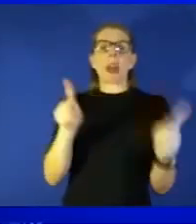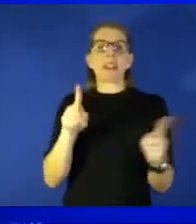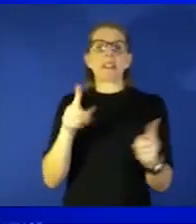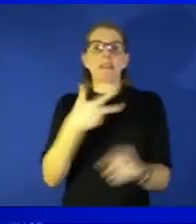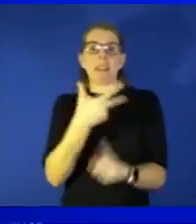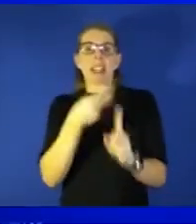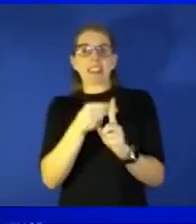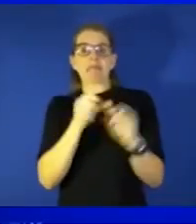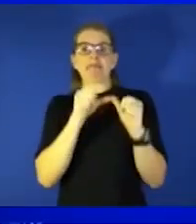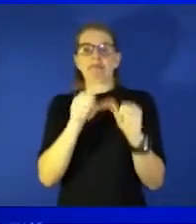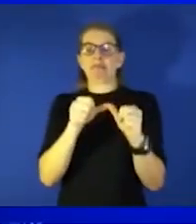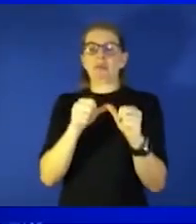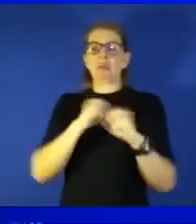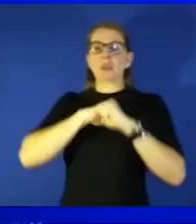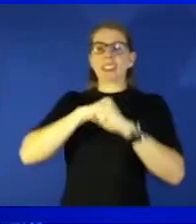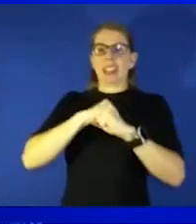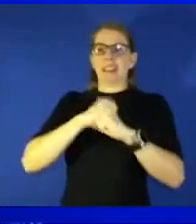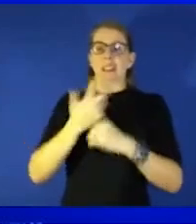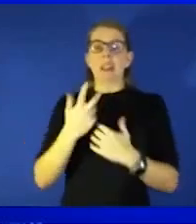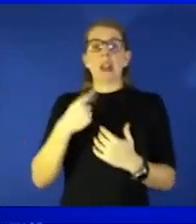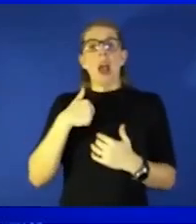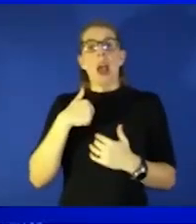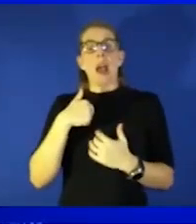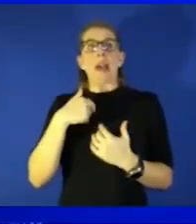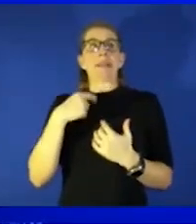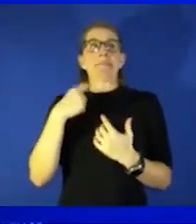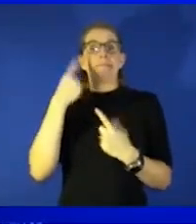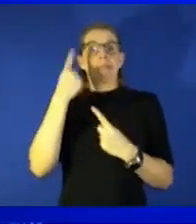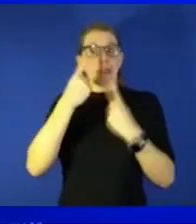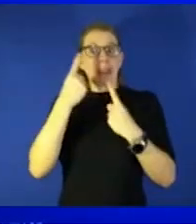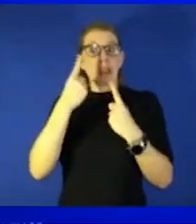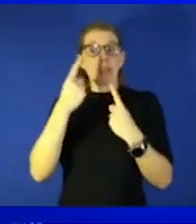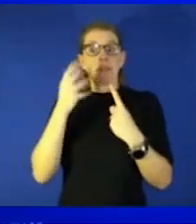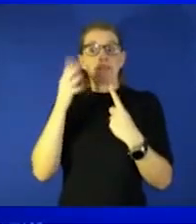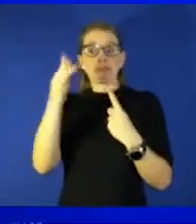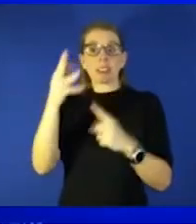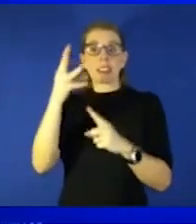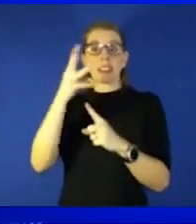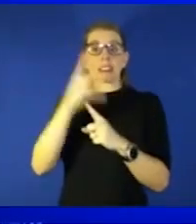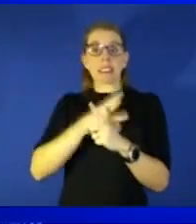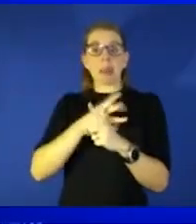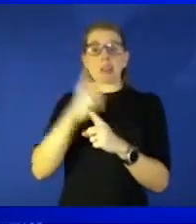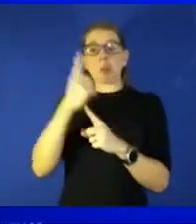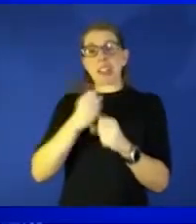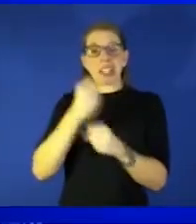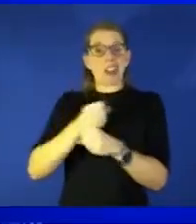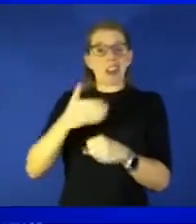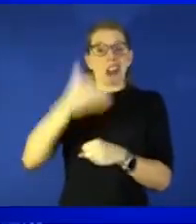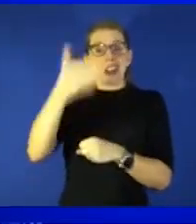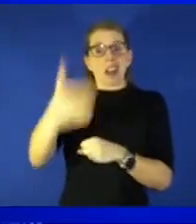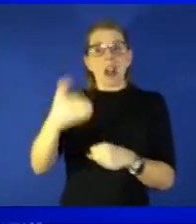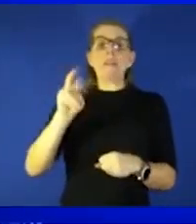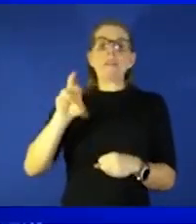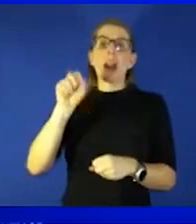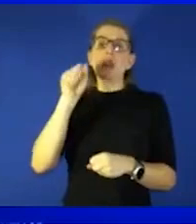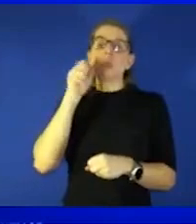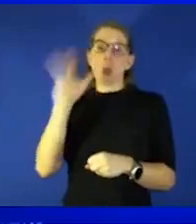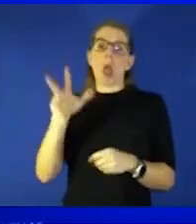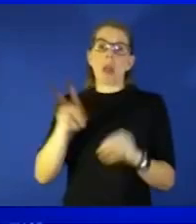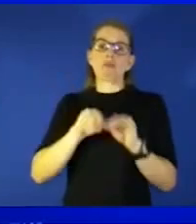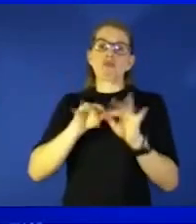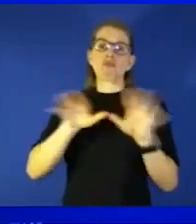what i project as we move further into this six months a year because this virus will be with us in one form or another